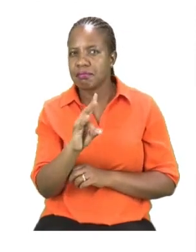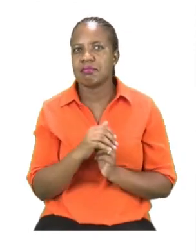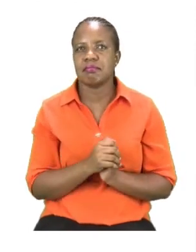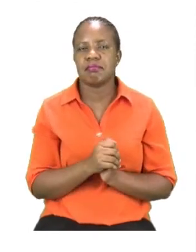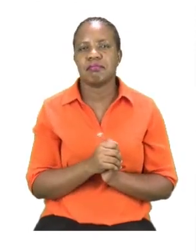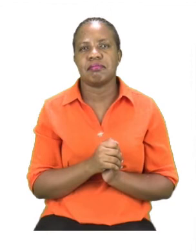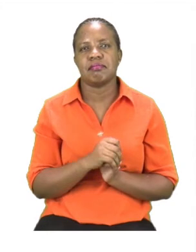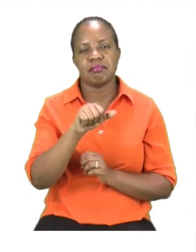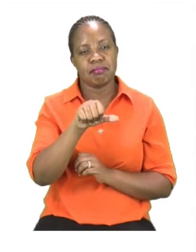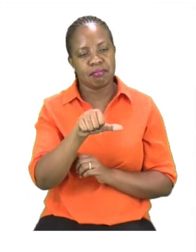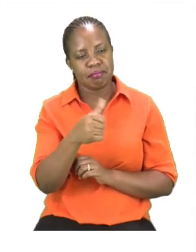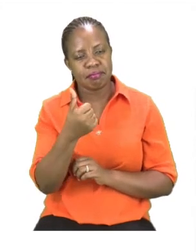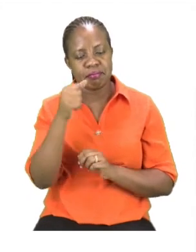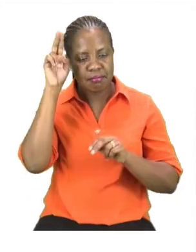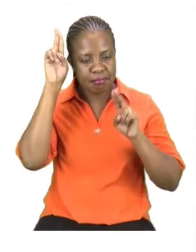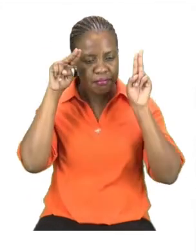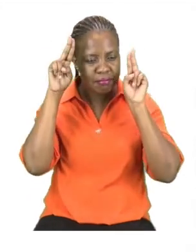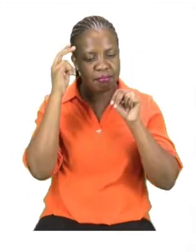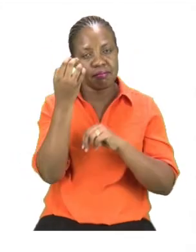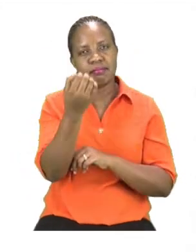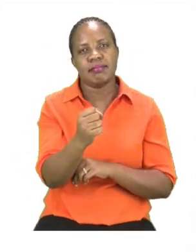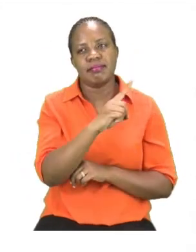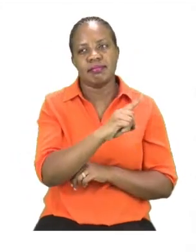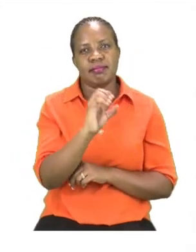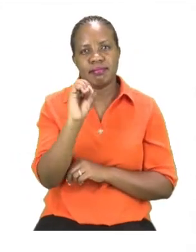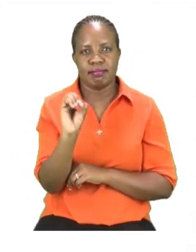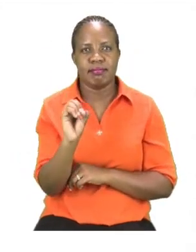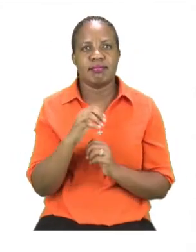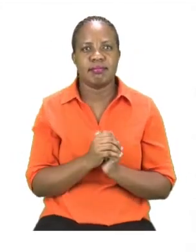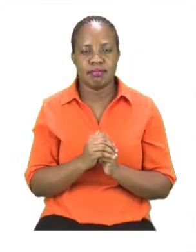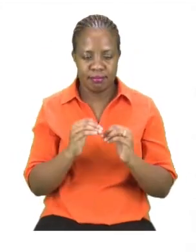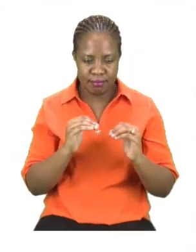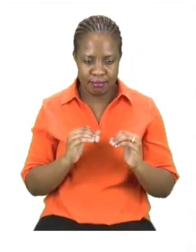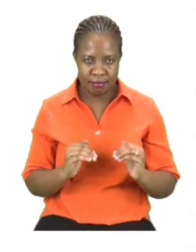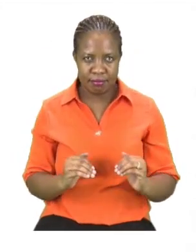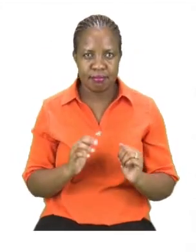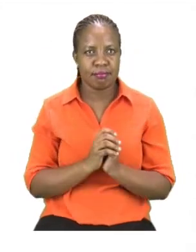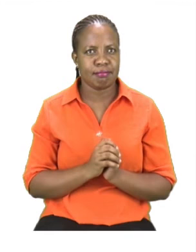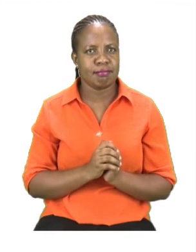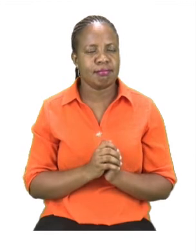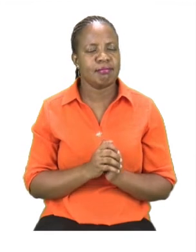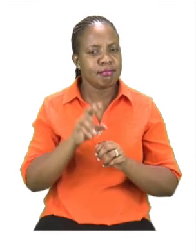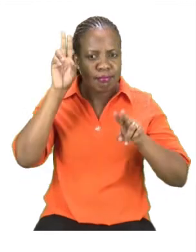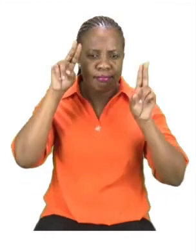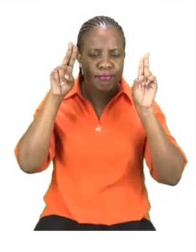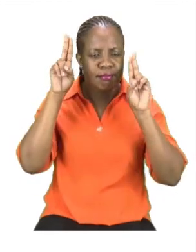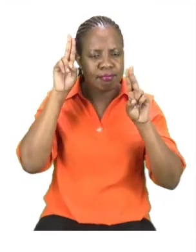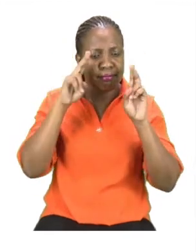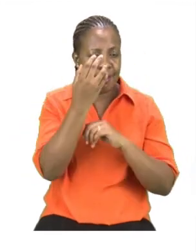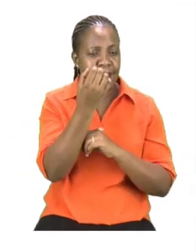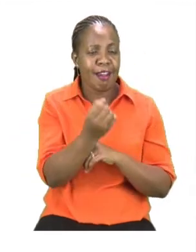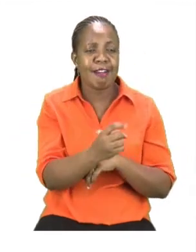10 eggs. The bunny at the bottom has 20 eggs. Oh